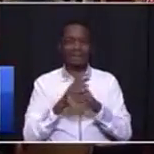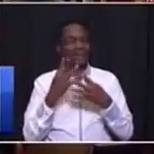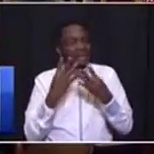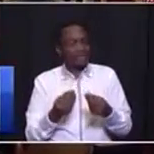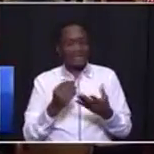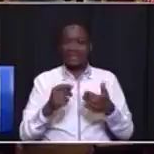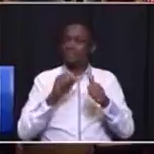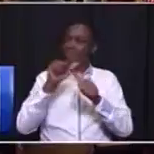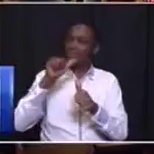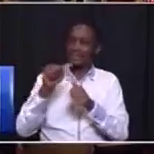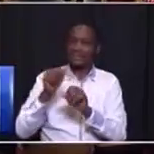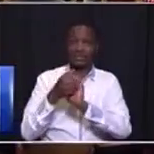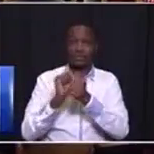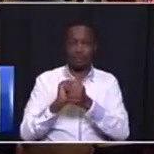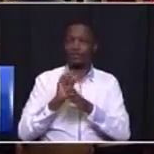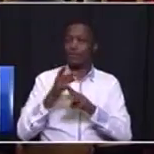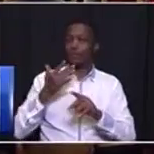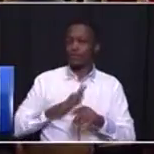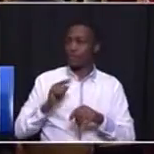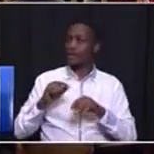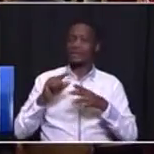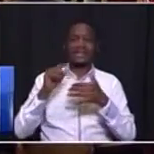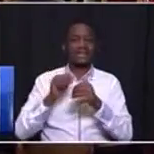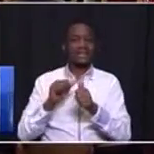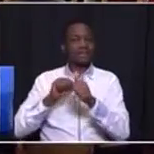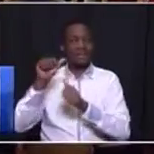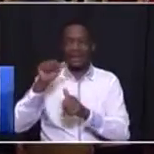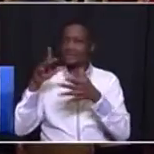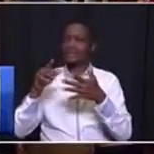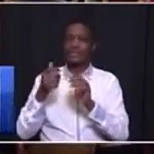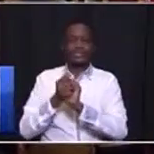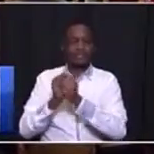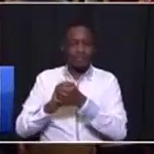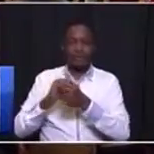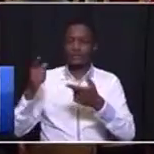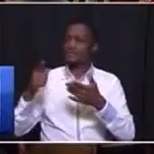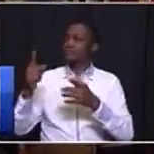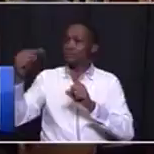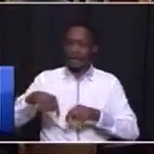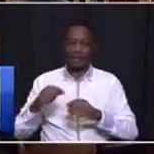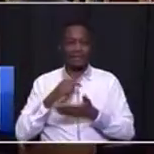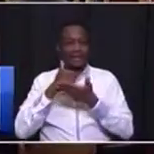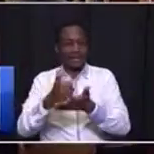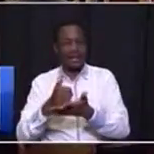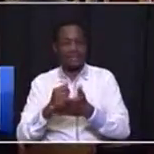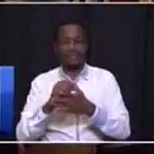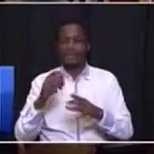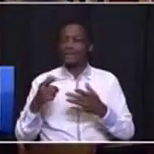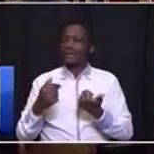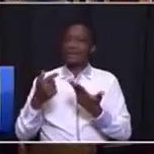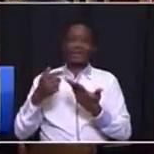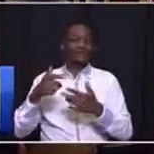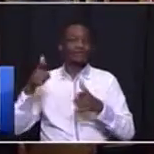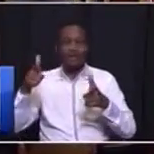sports players to come and help fix Swallows. Kaiser Chiefs to come and help